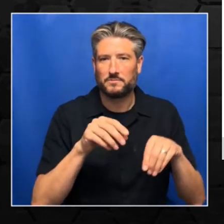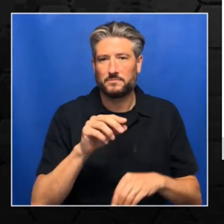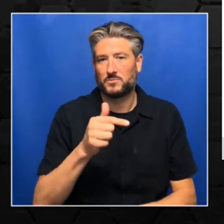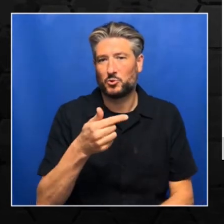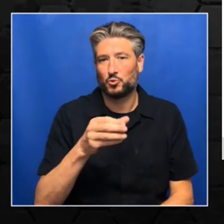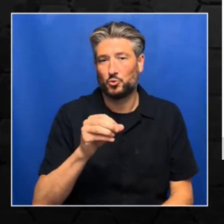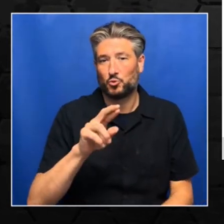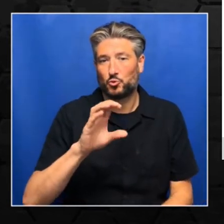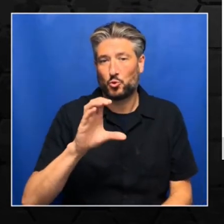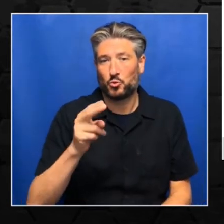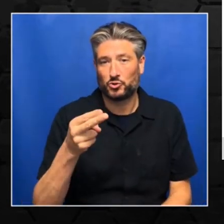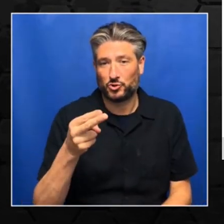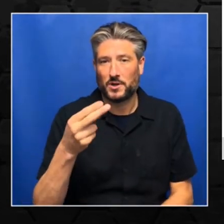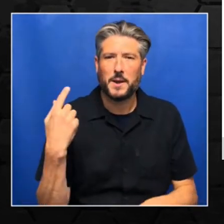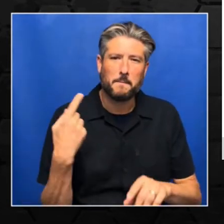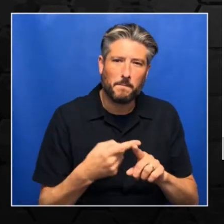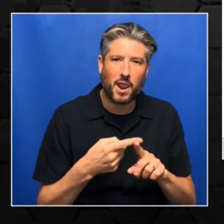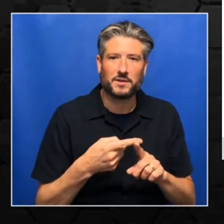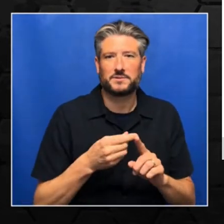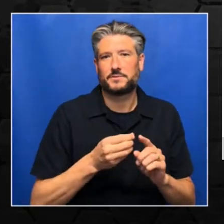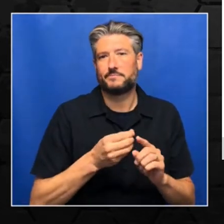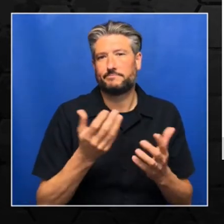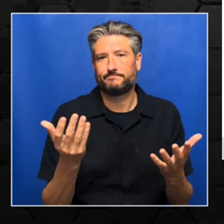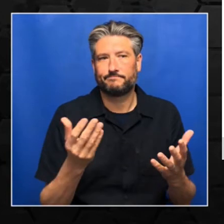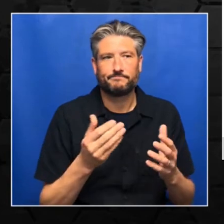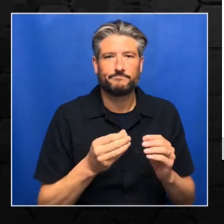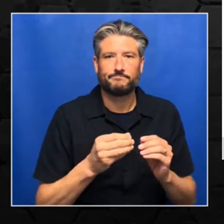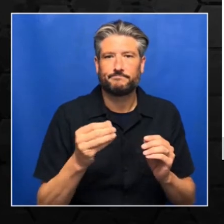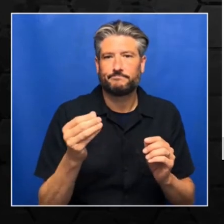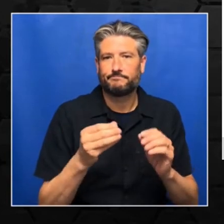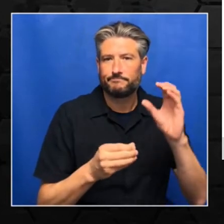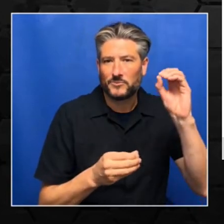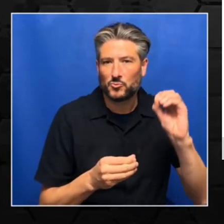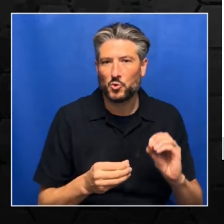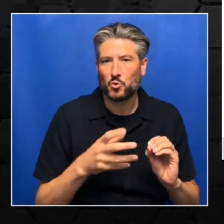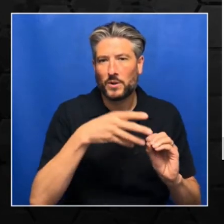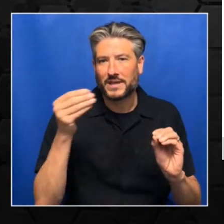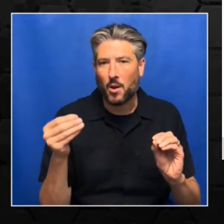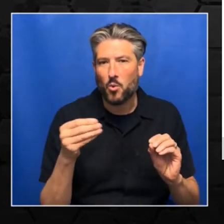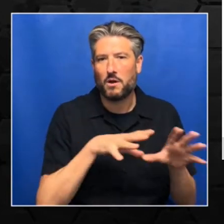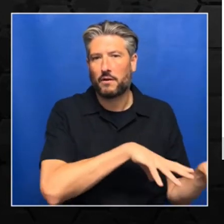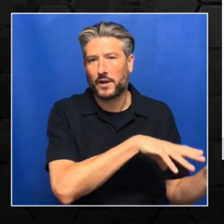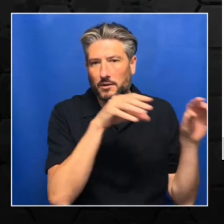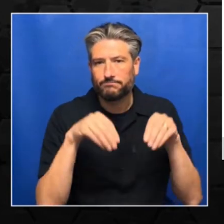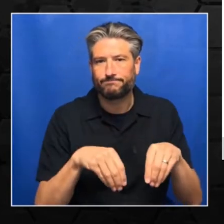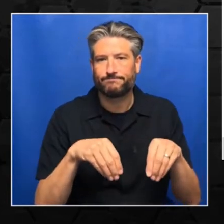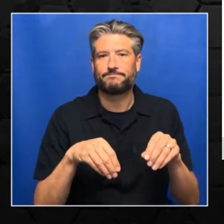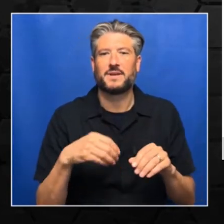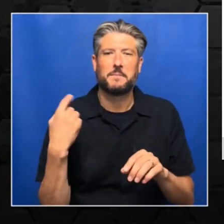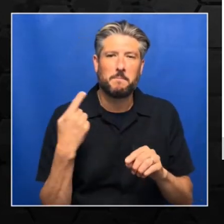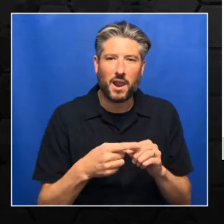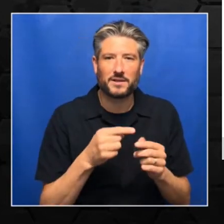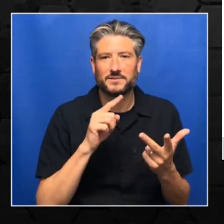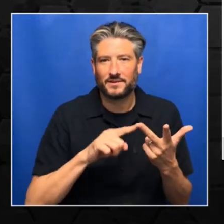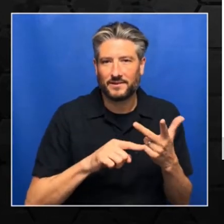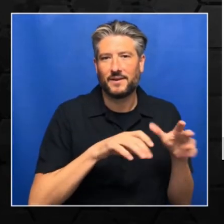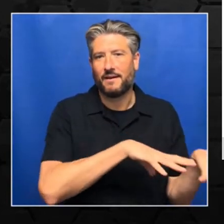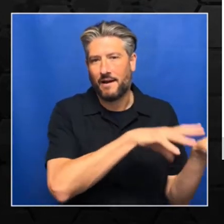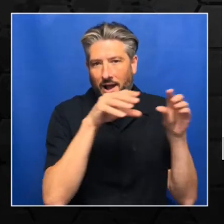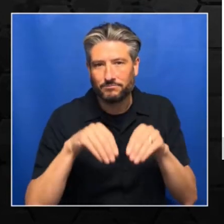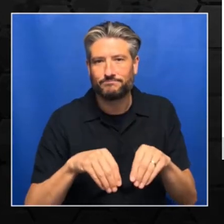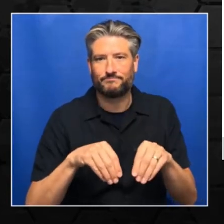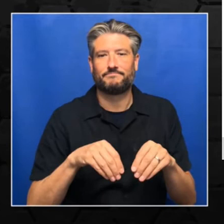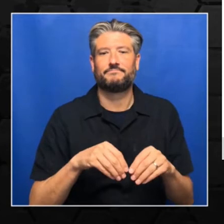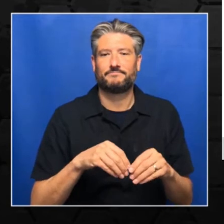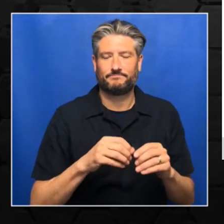import the neural networks. And then again, we have data loaders and torch vision is basically a computer vision